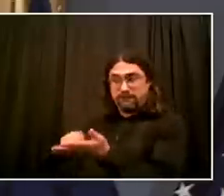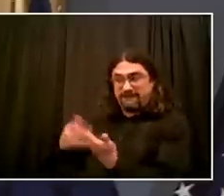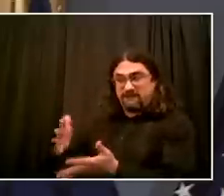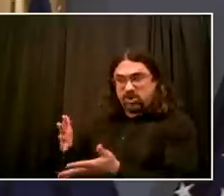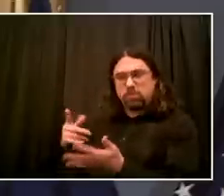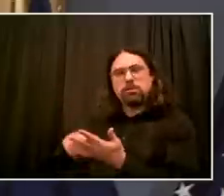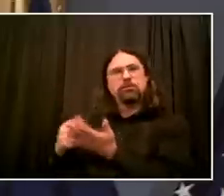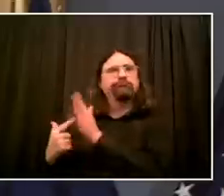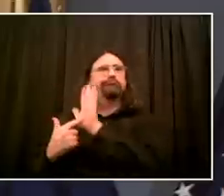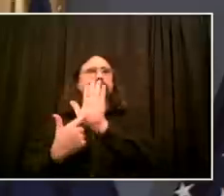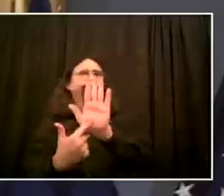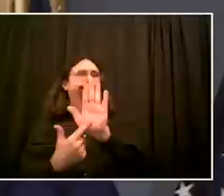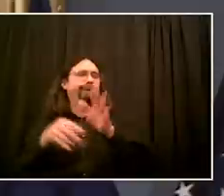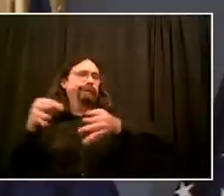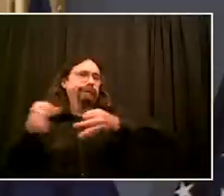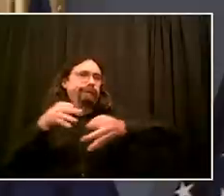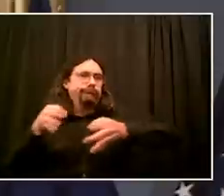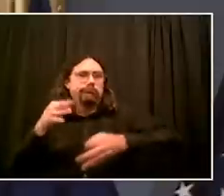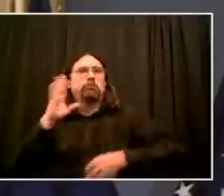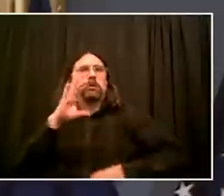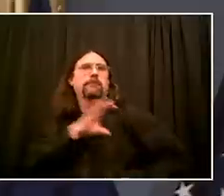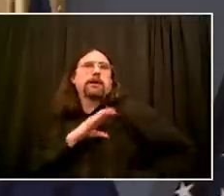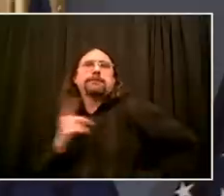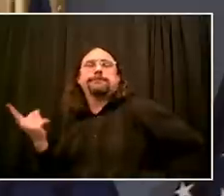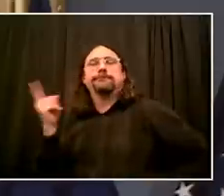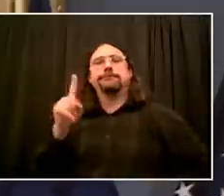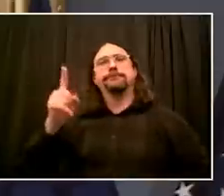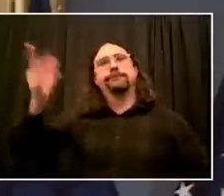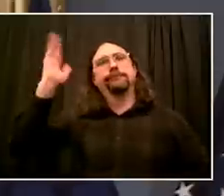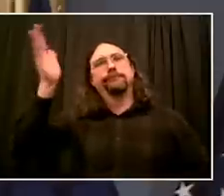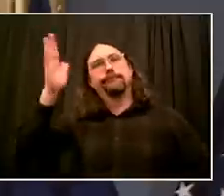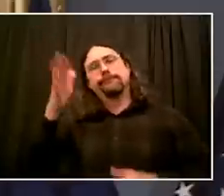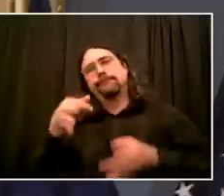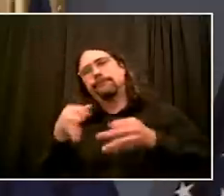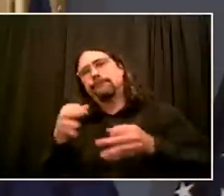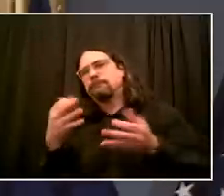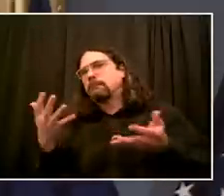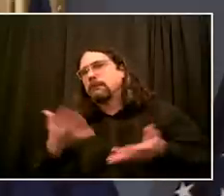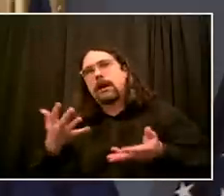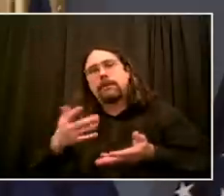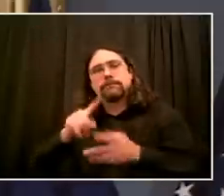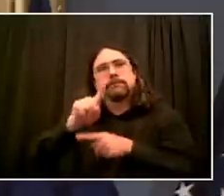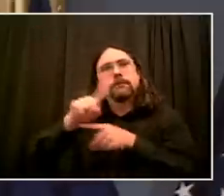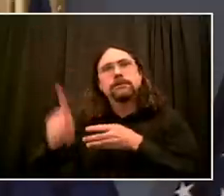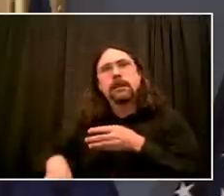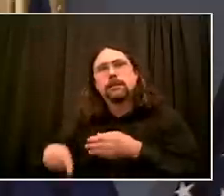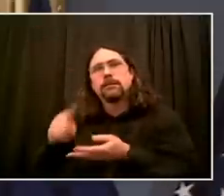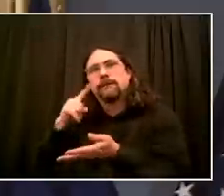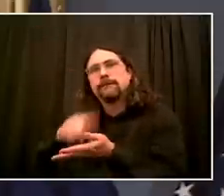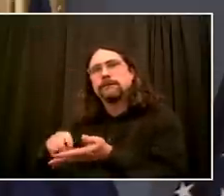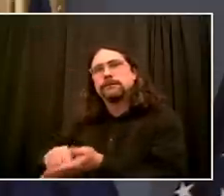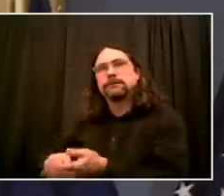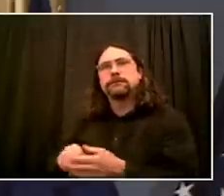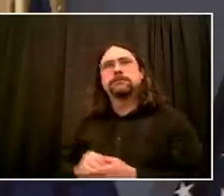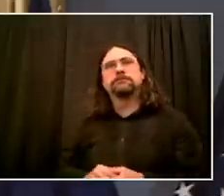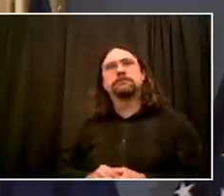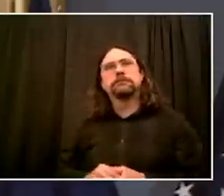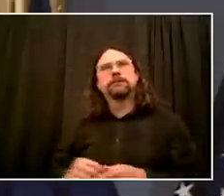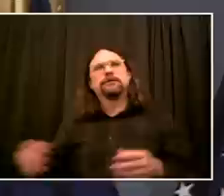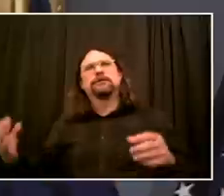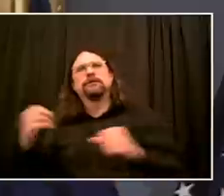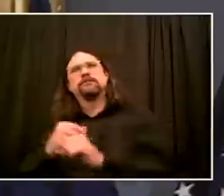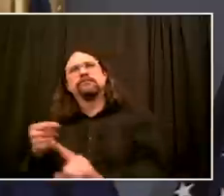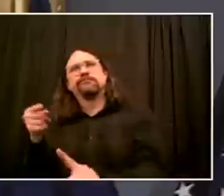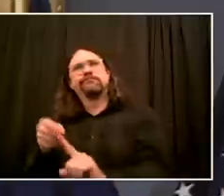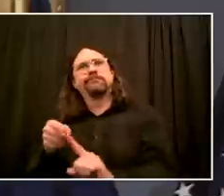Finally, we need to make big changes. I'm not going to list all the things that have changed in the city over these last years,